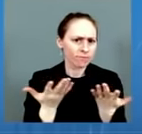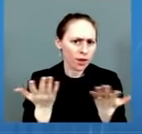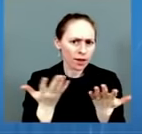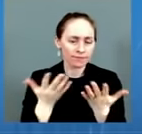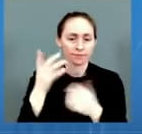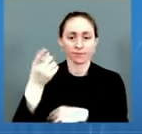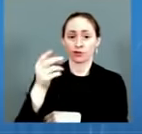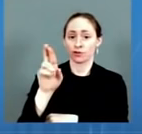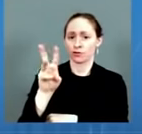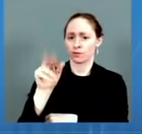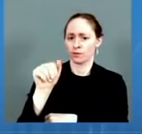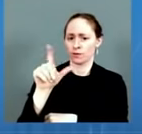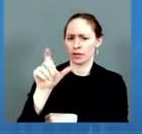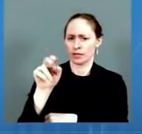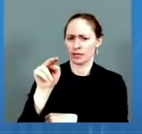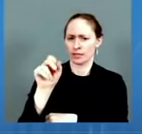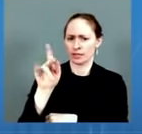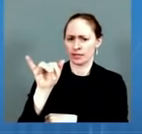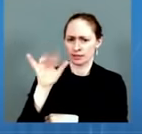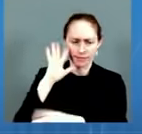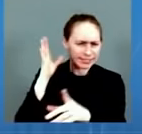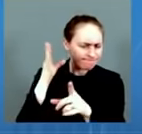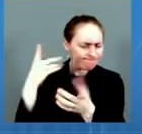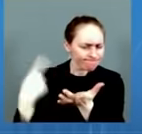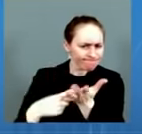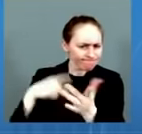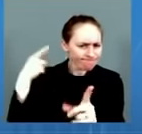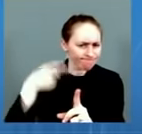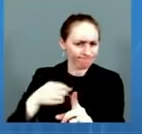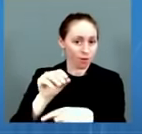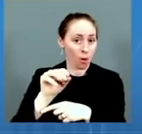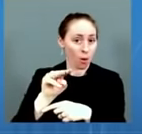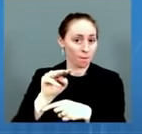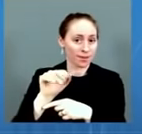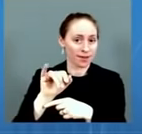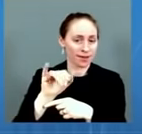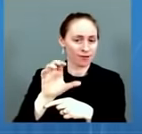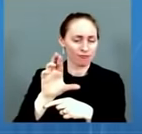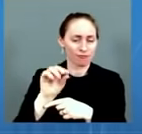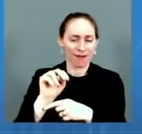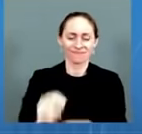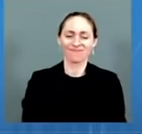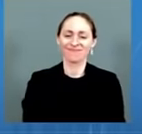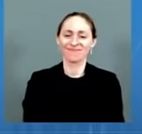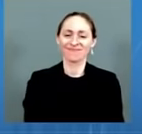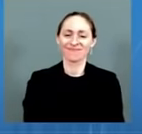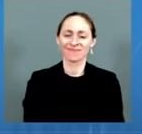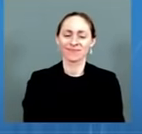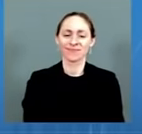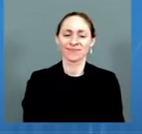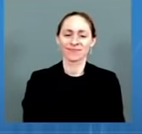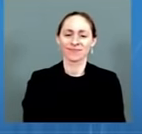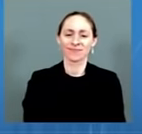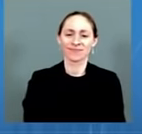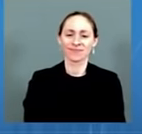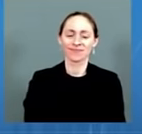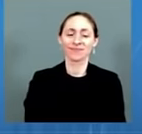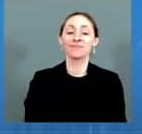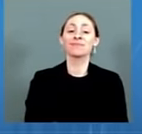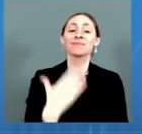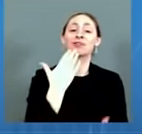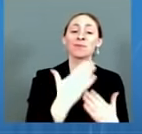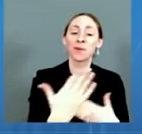you, Dr. Walensky. Good morning. Thank you, Jeff. I'd like to start by walking you through today's data. The current seven-day